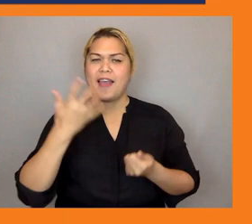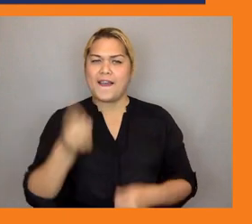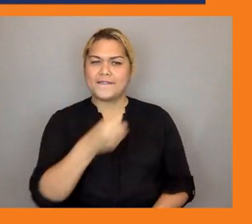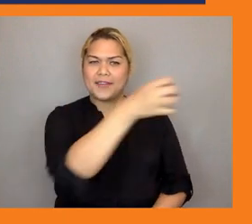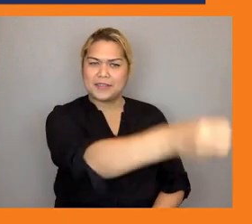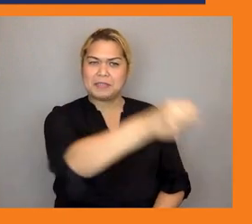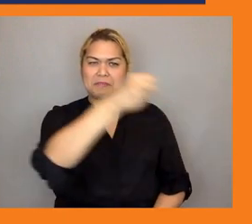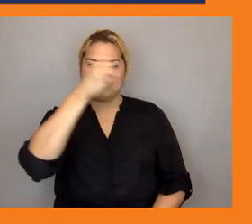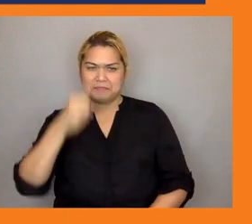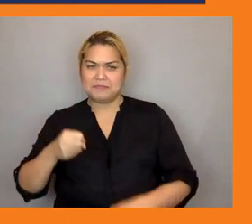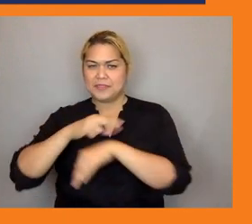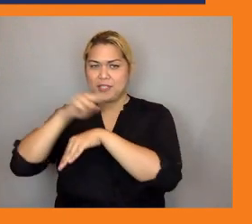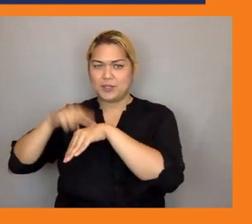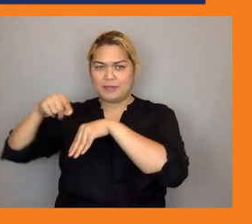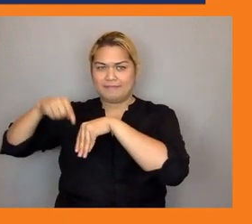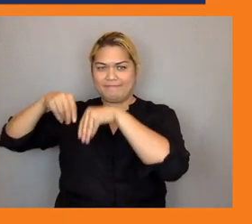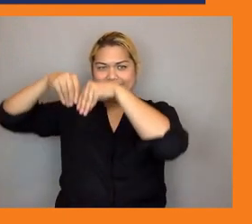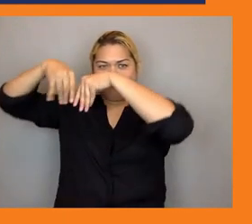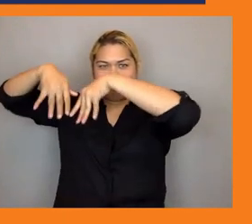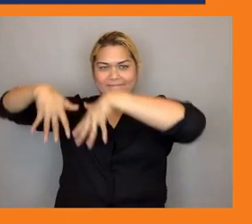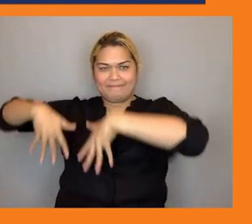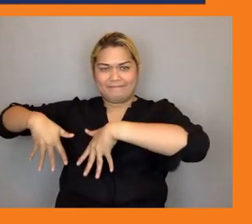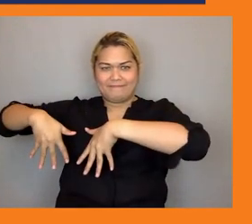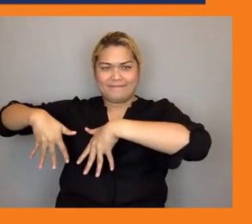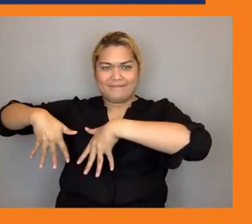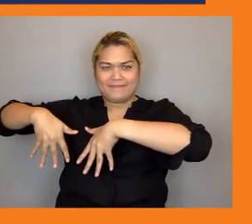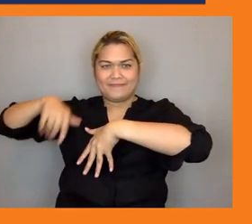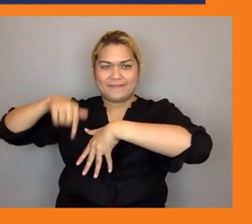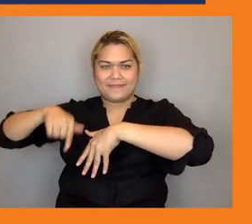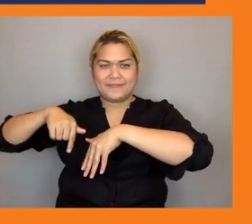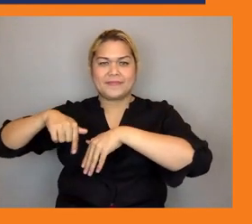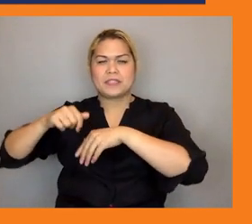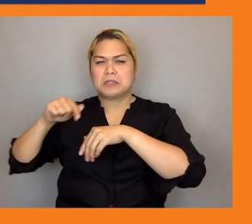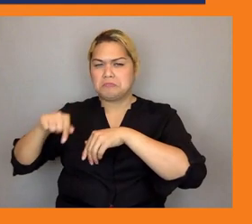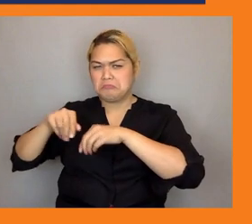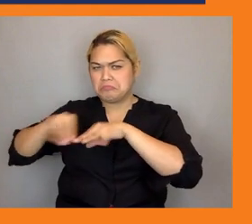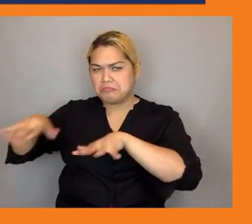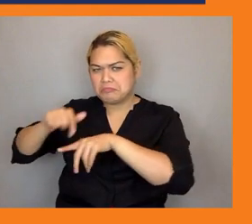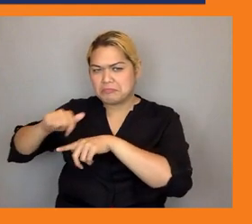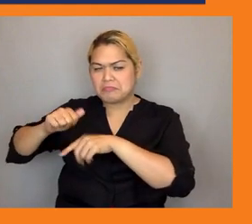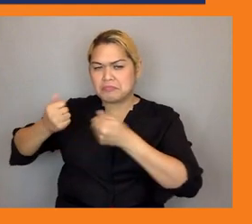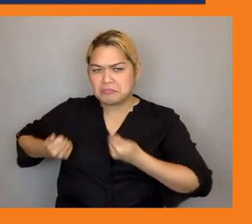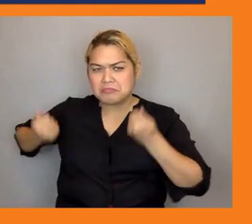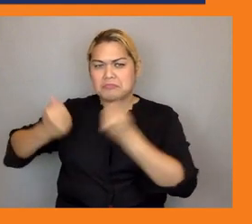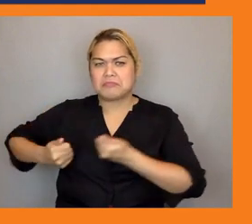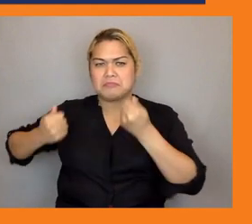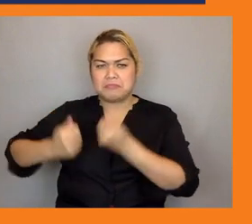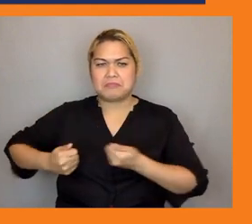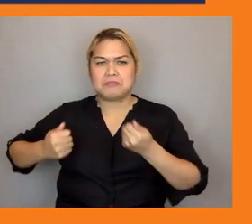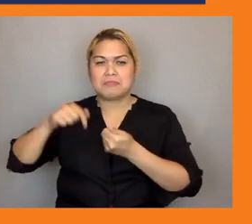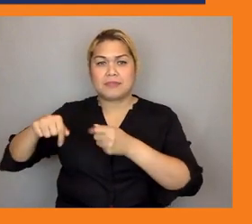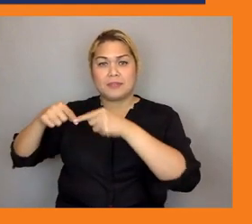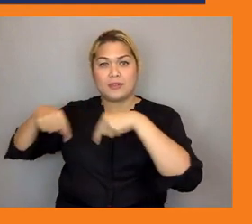um um the municipal teachers in the rural areas and so far we've achieved uh two